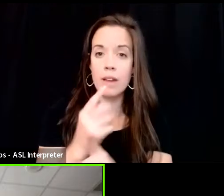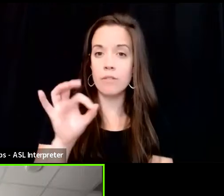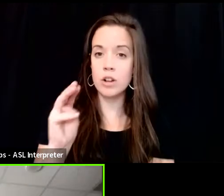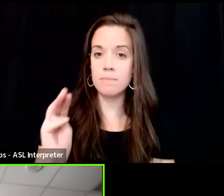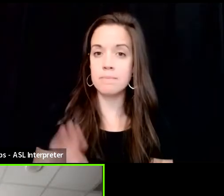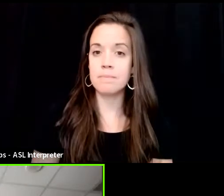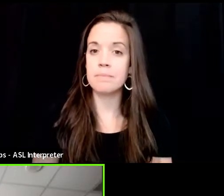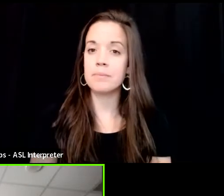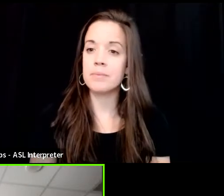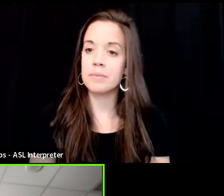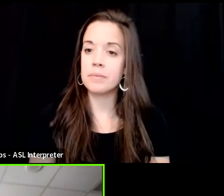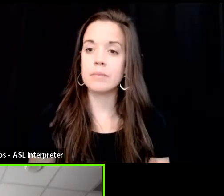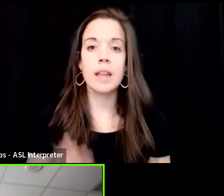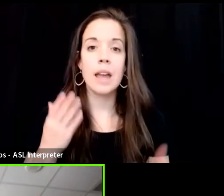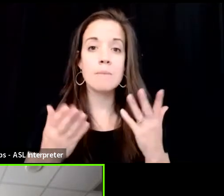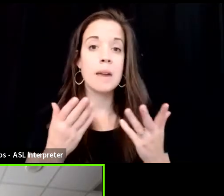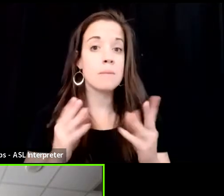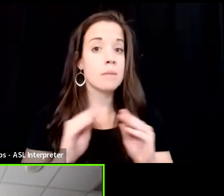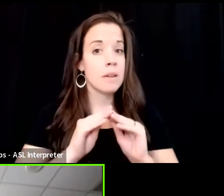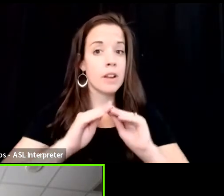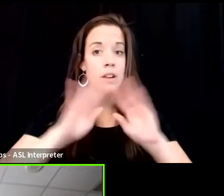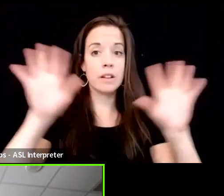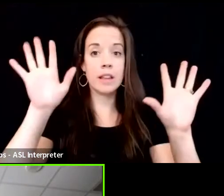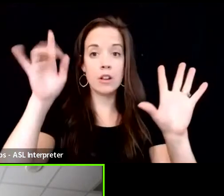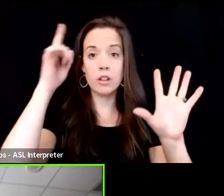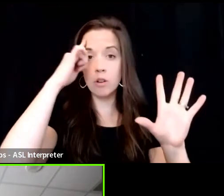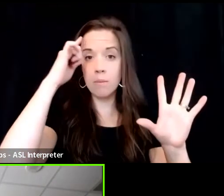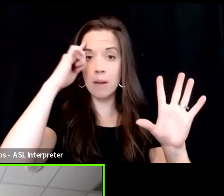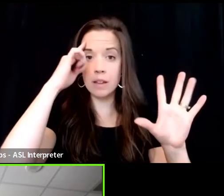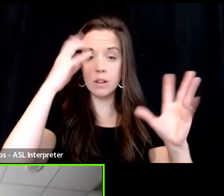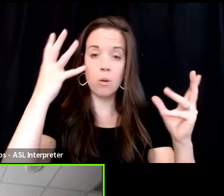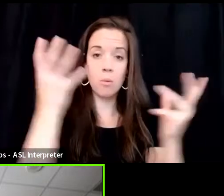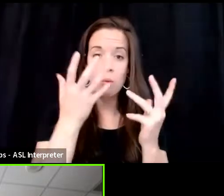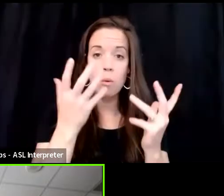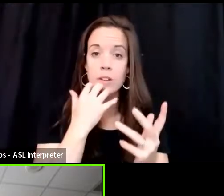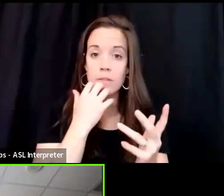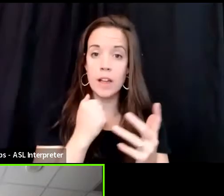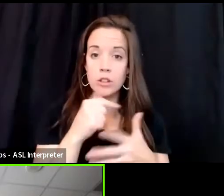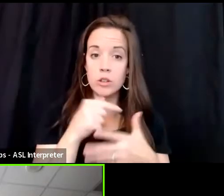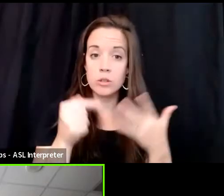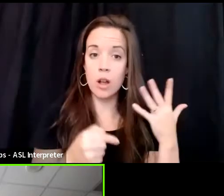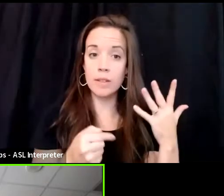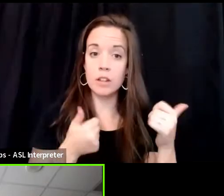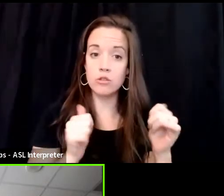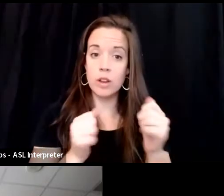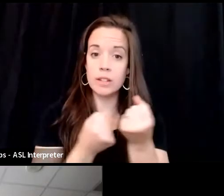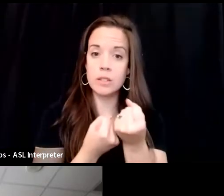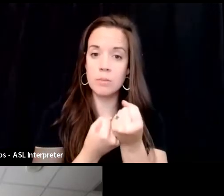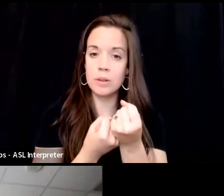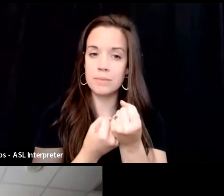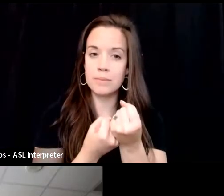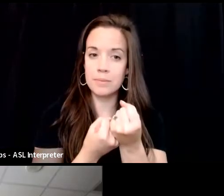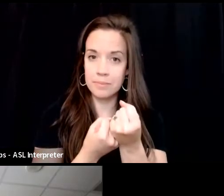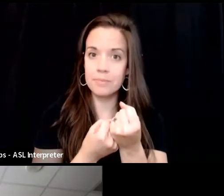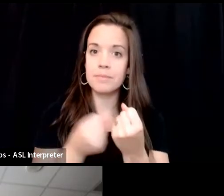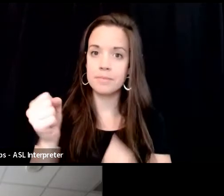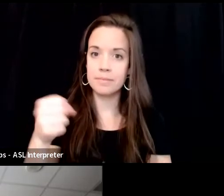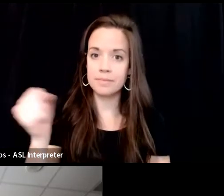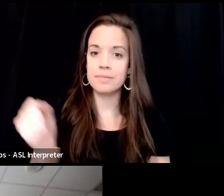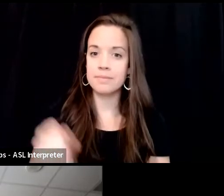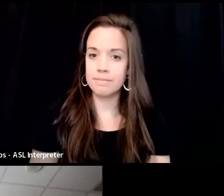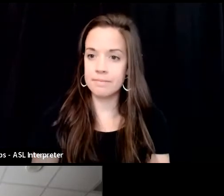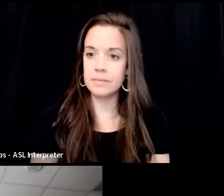And maybe be very clear in your own mind about what what your values are that you're trying to support. Absolutely. Absolutely.